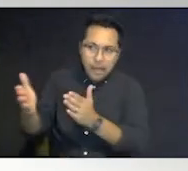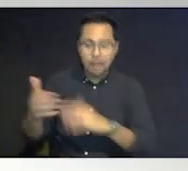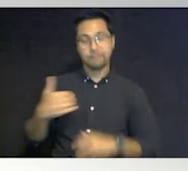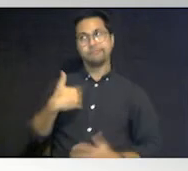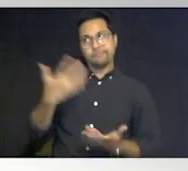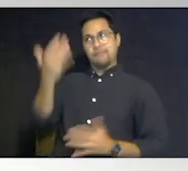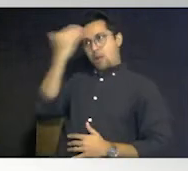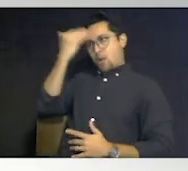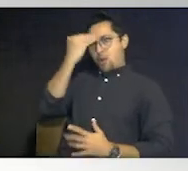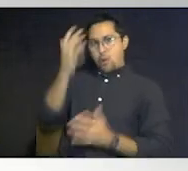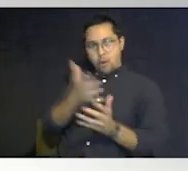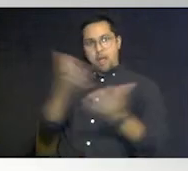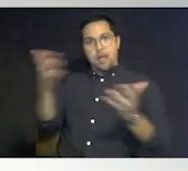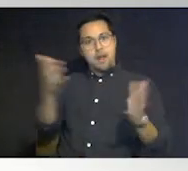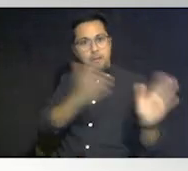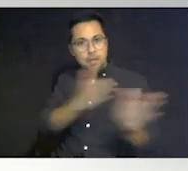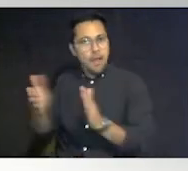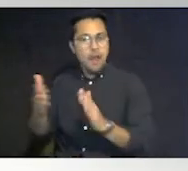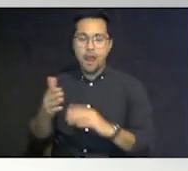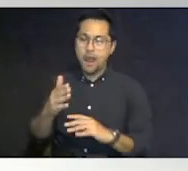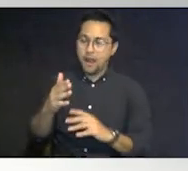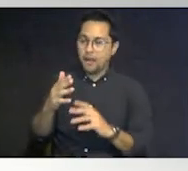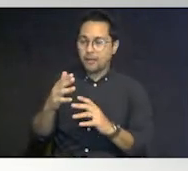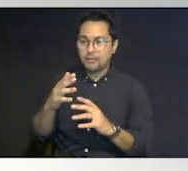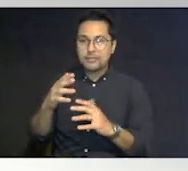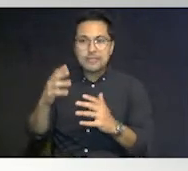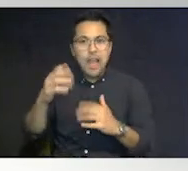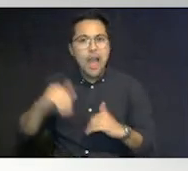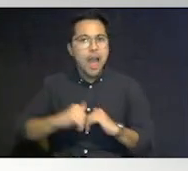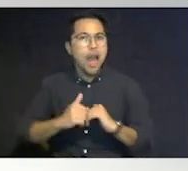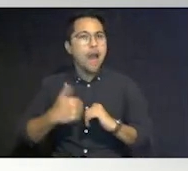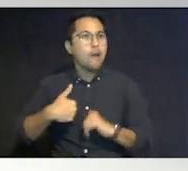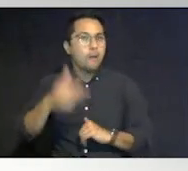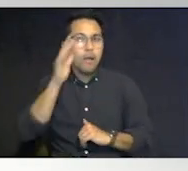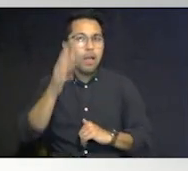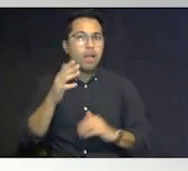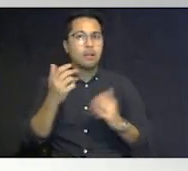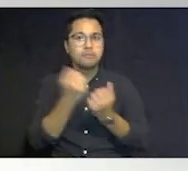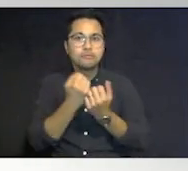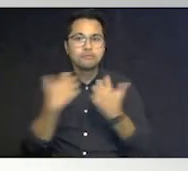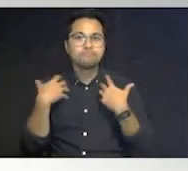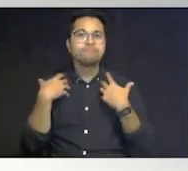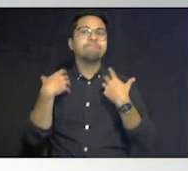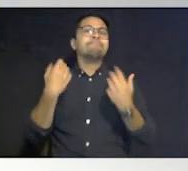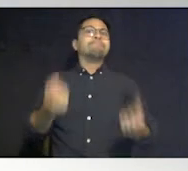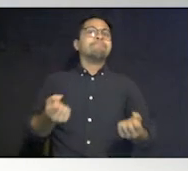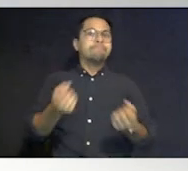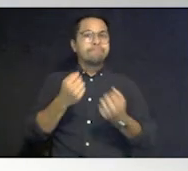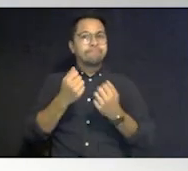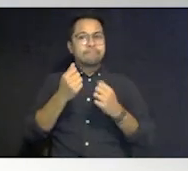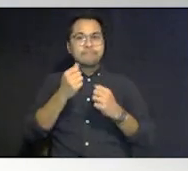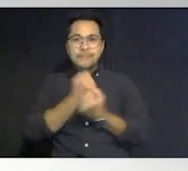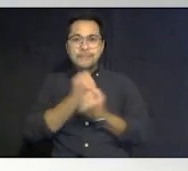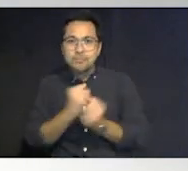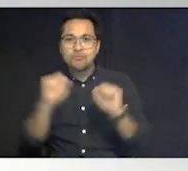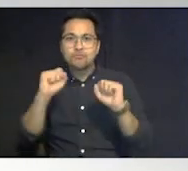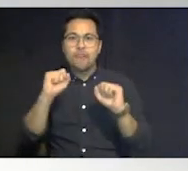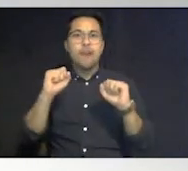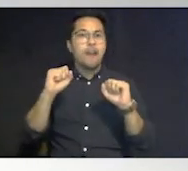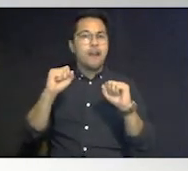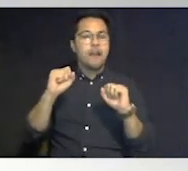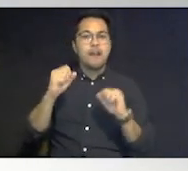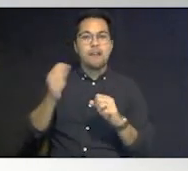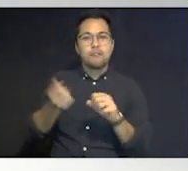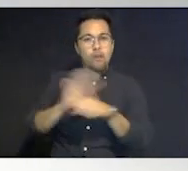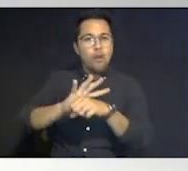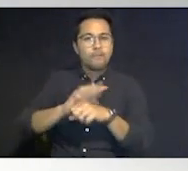gone into how are we going to survive COVID-19 I do want to say that I hope that you're